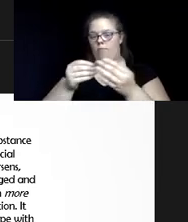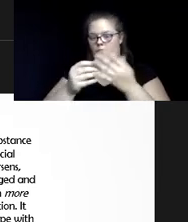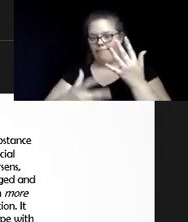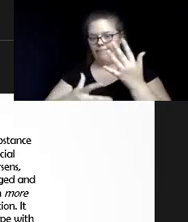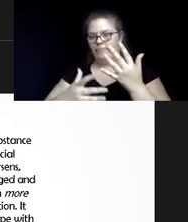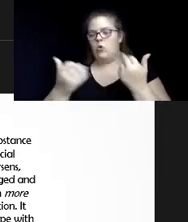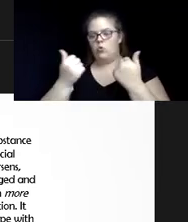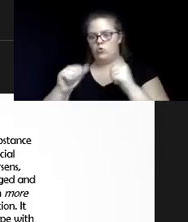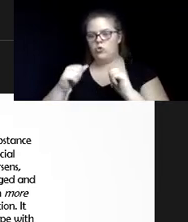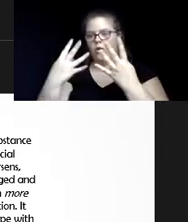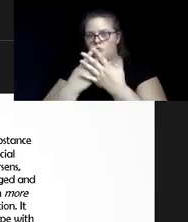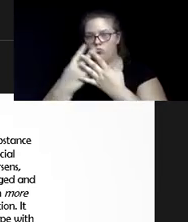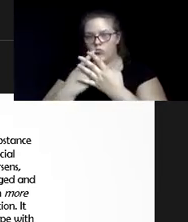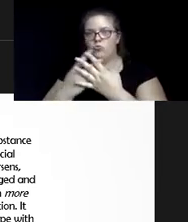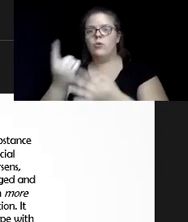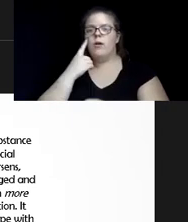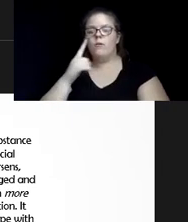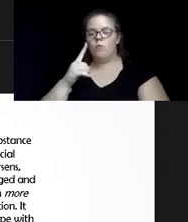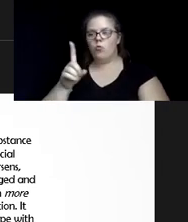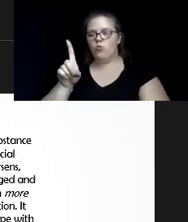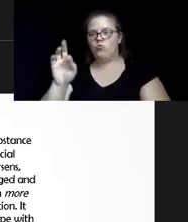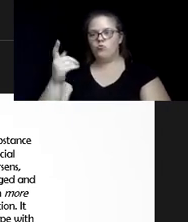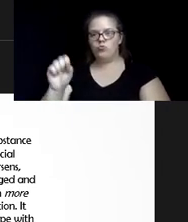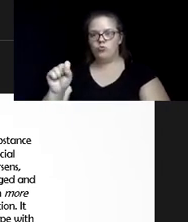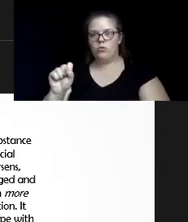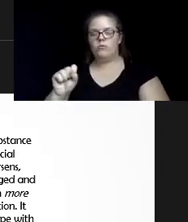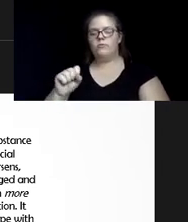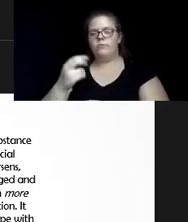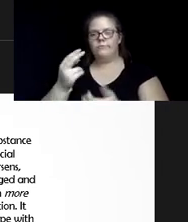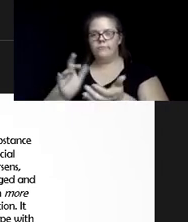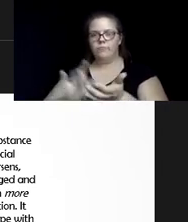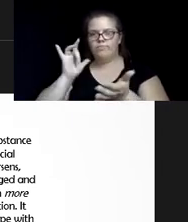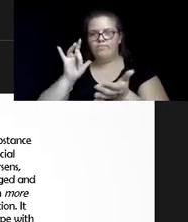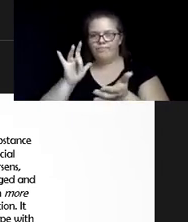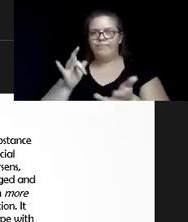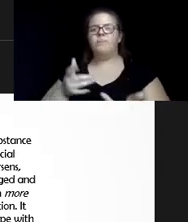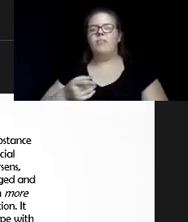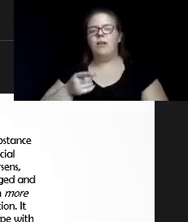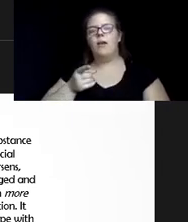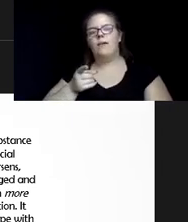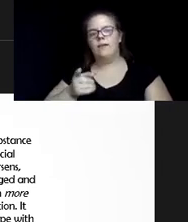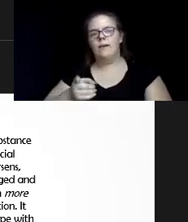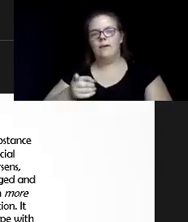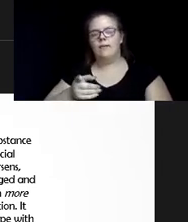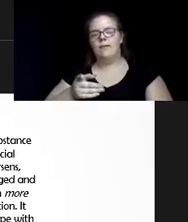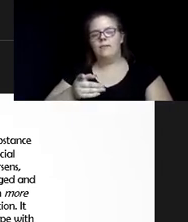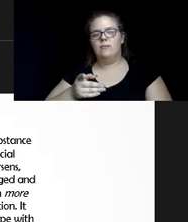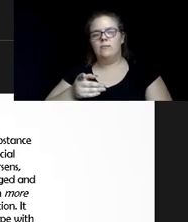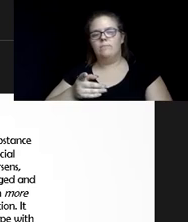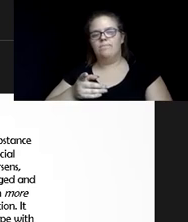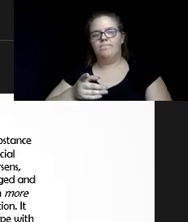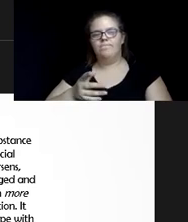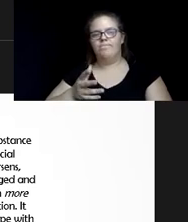for all these substance abuse related issues. So, they end up being a situation where, um,